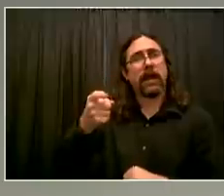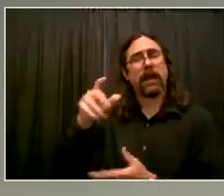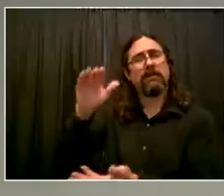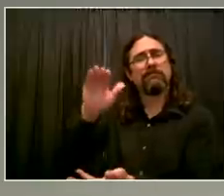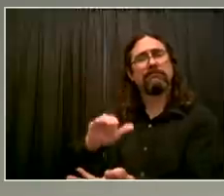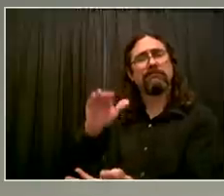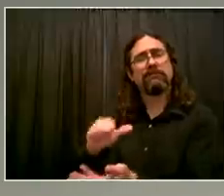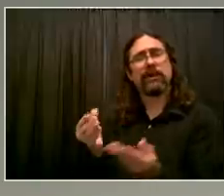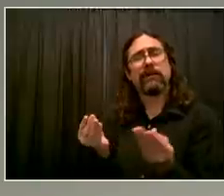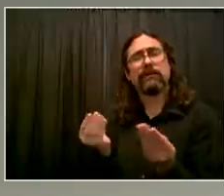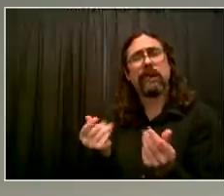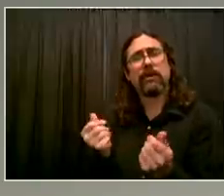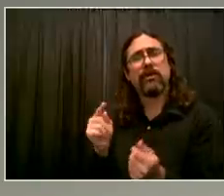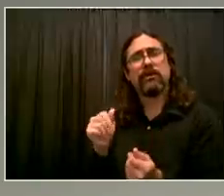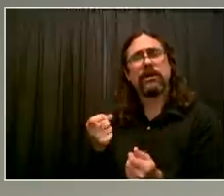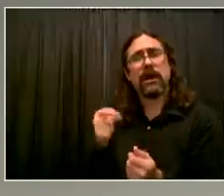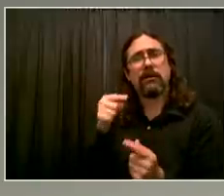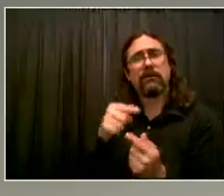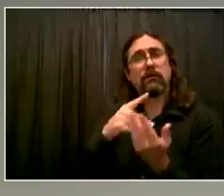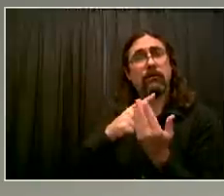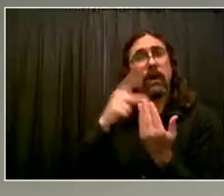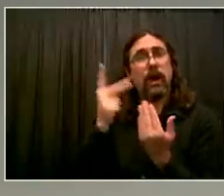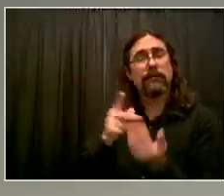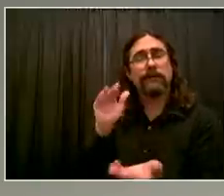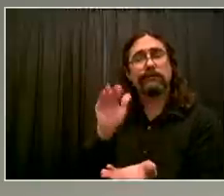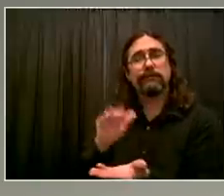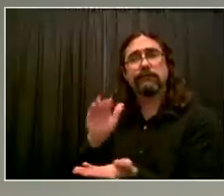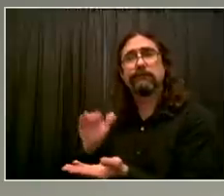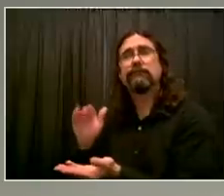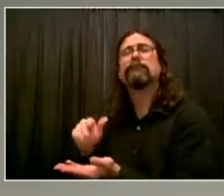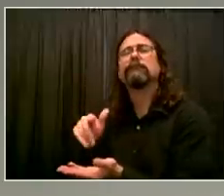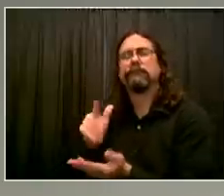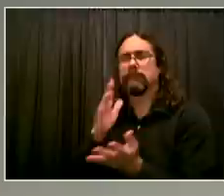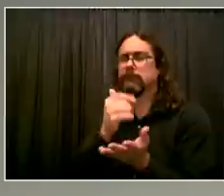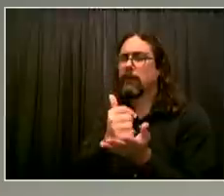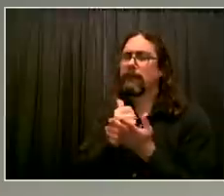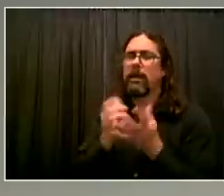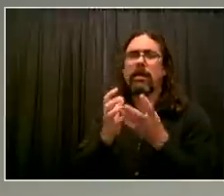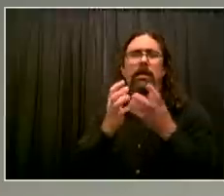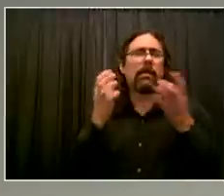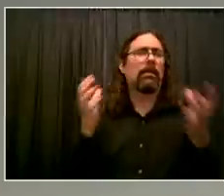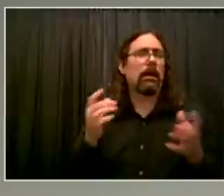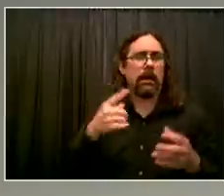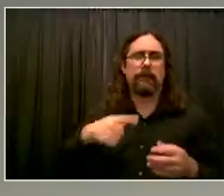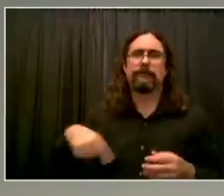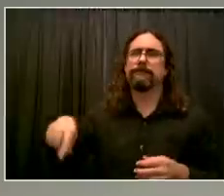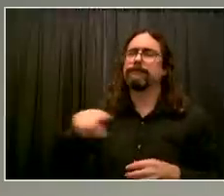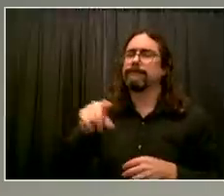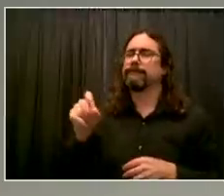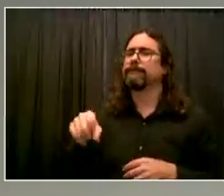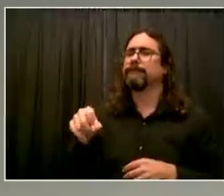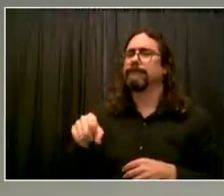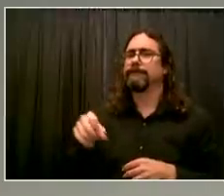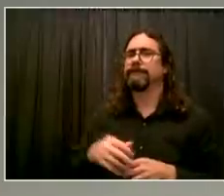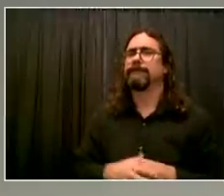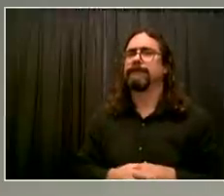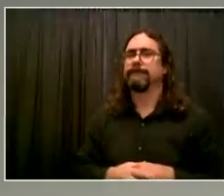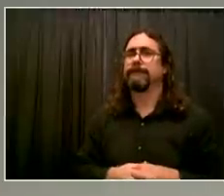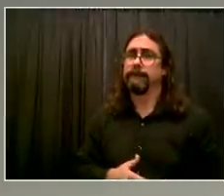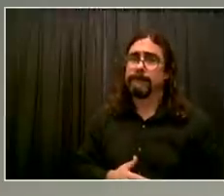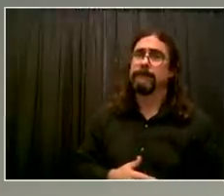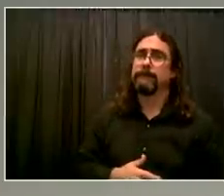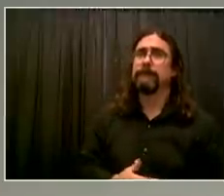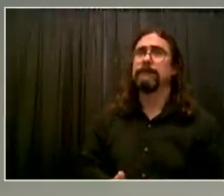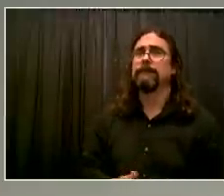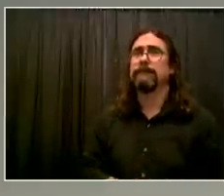they had been told originally to create opportunities for